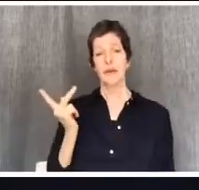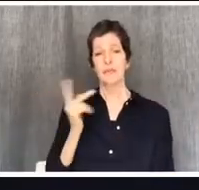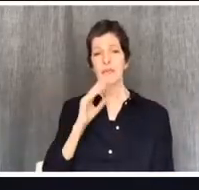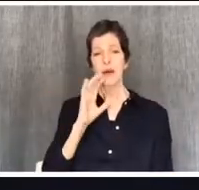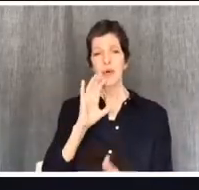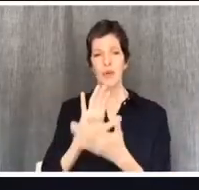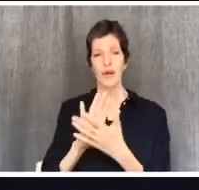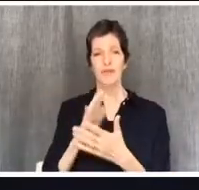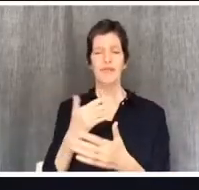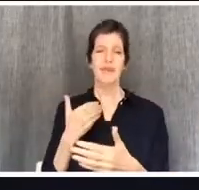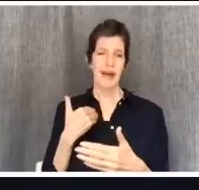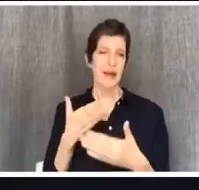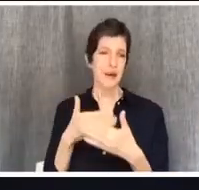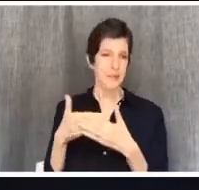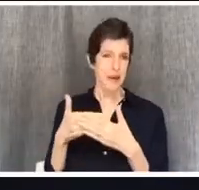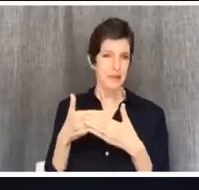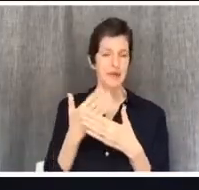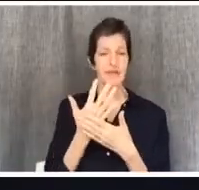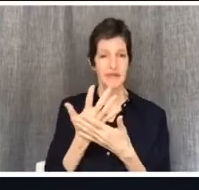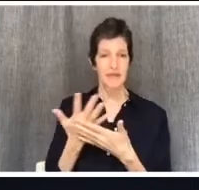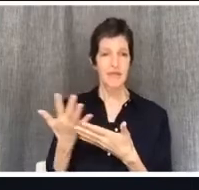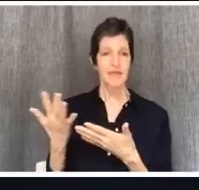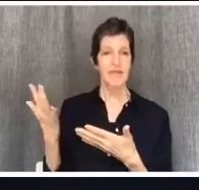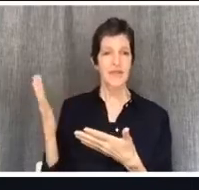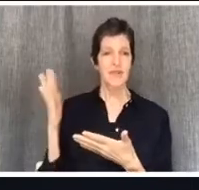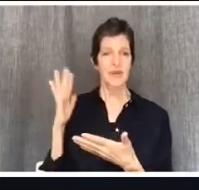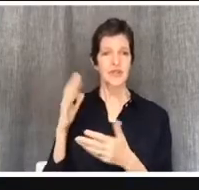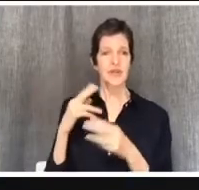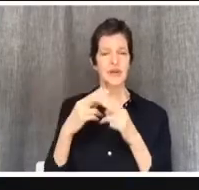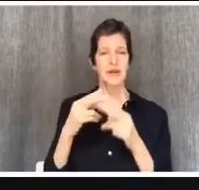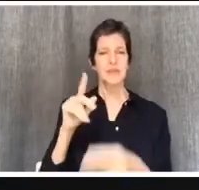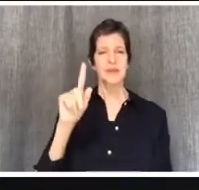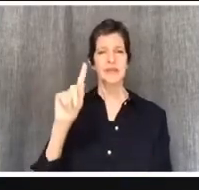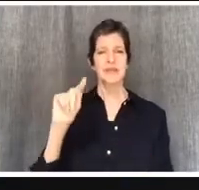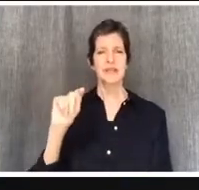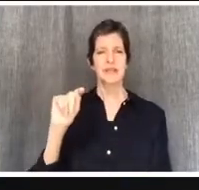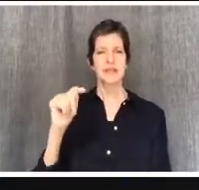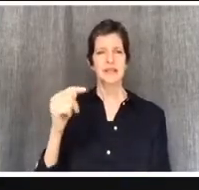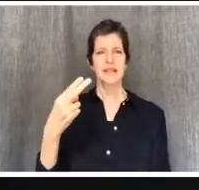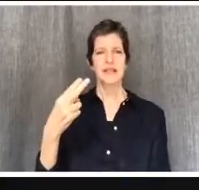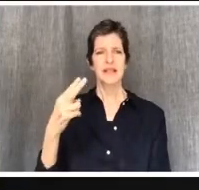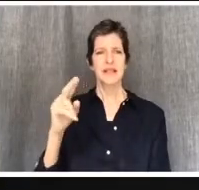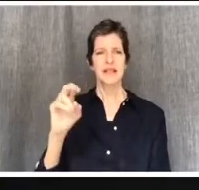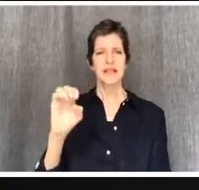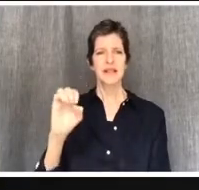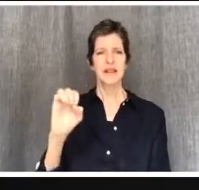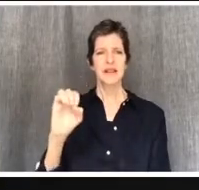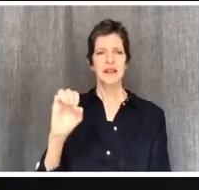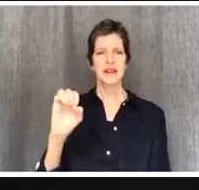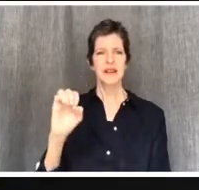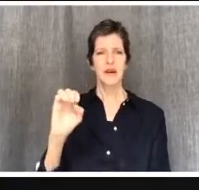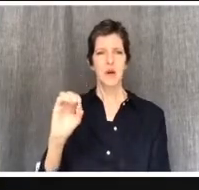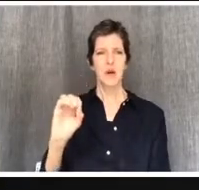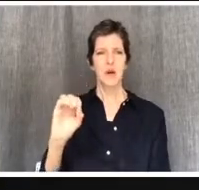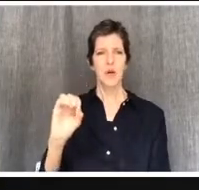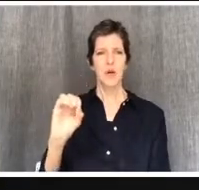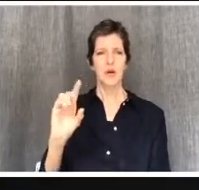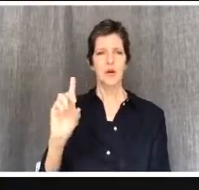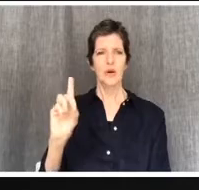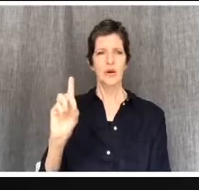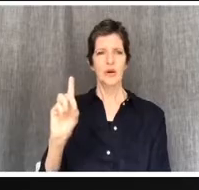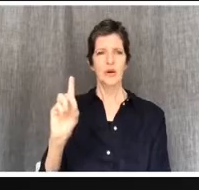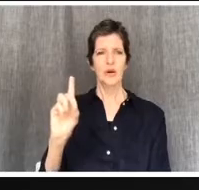baby about five weeks ago now. Her name is Theodora. She's healthy. She's, um, as I said earlier, exhausting.